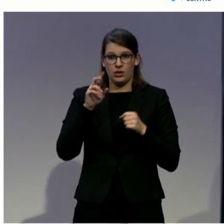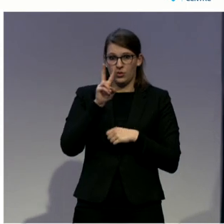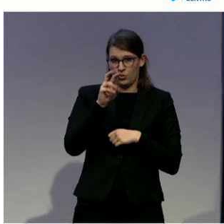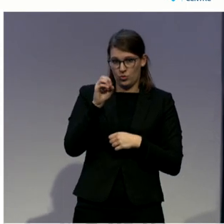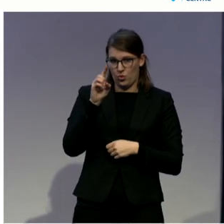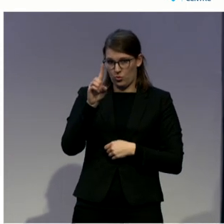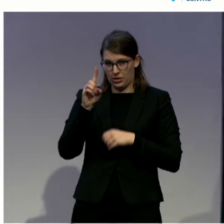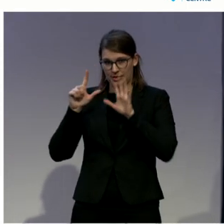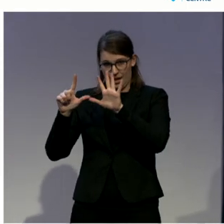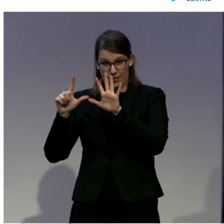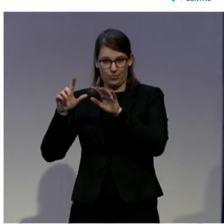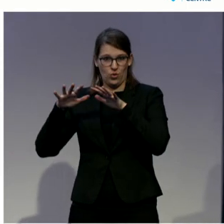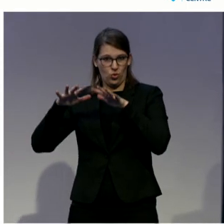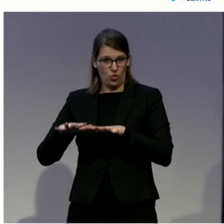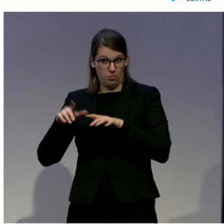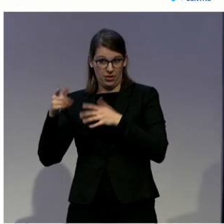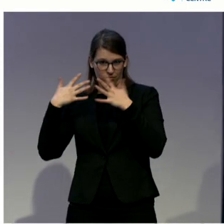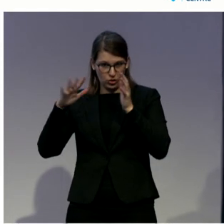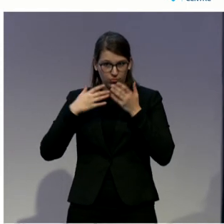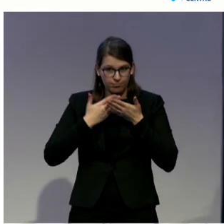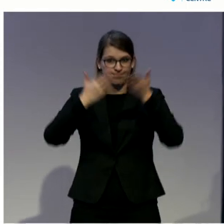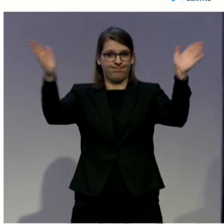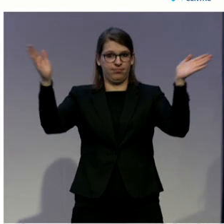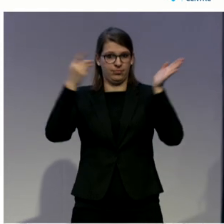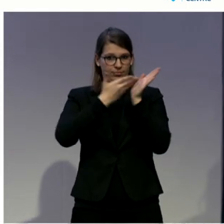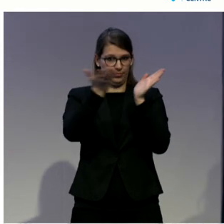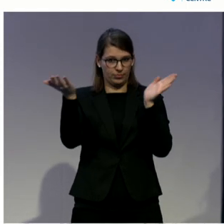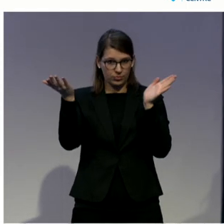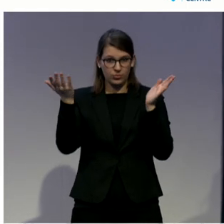be the focus of my short presentation today.